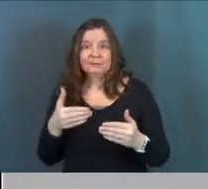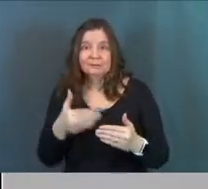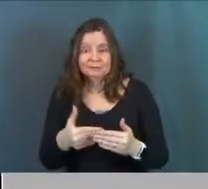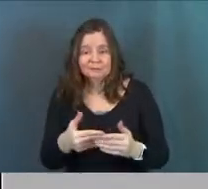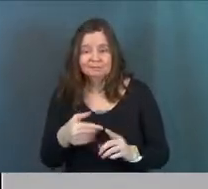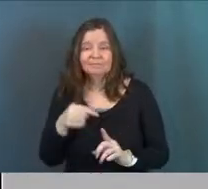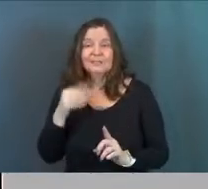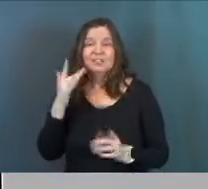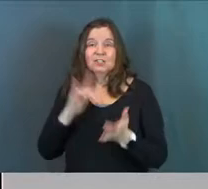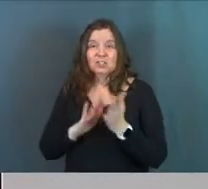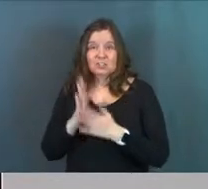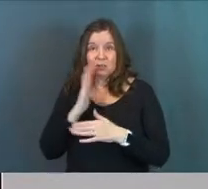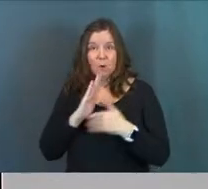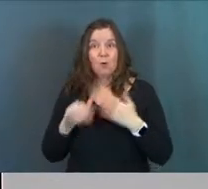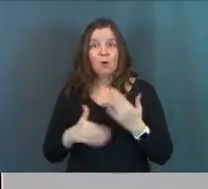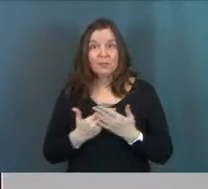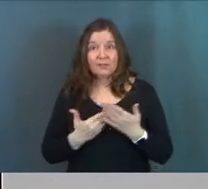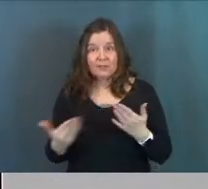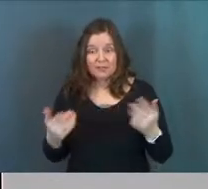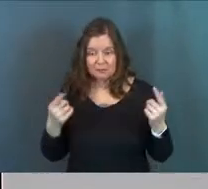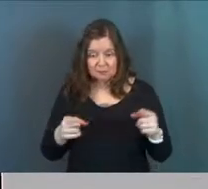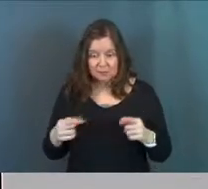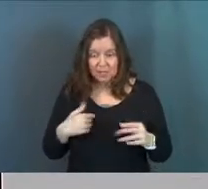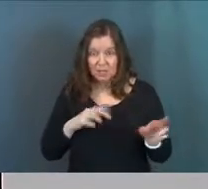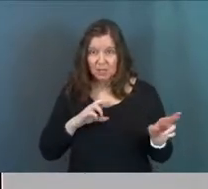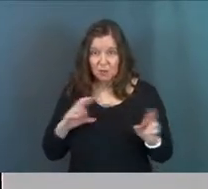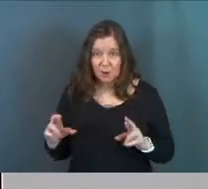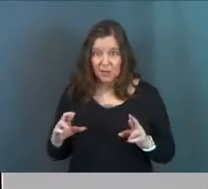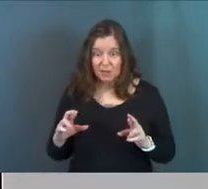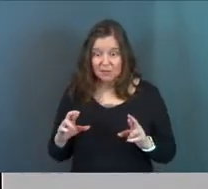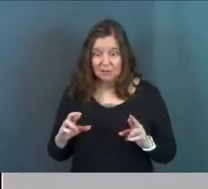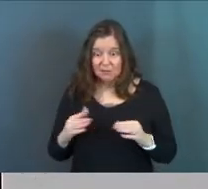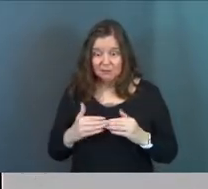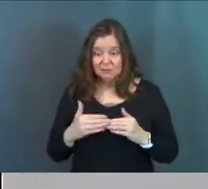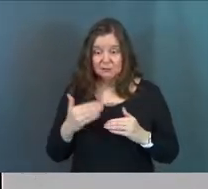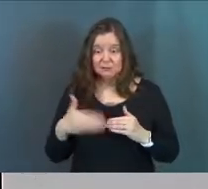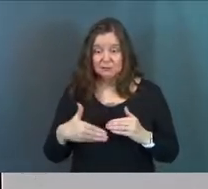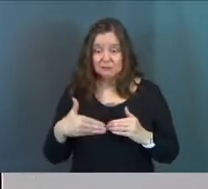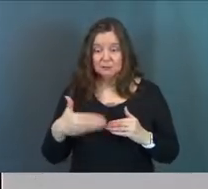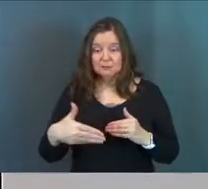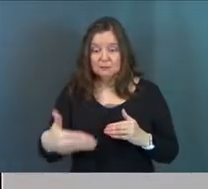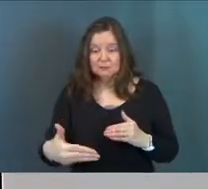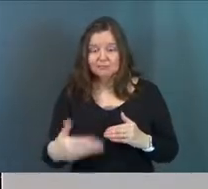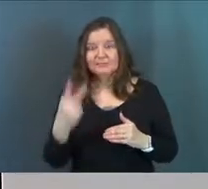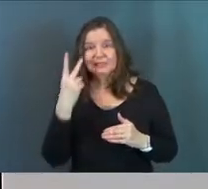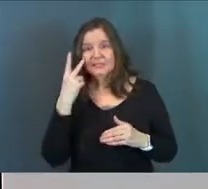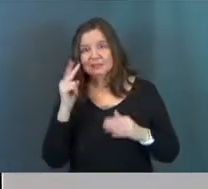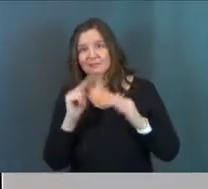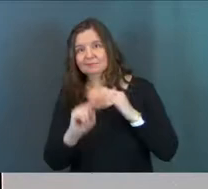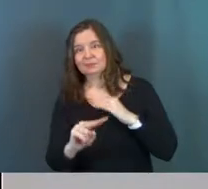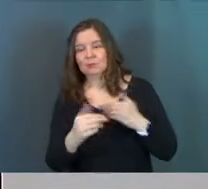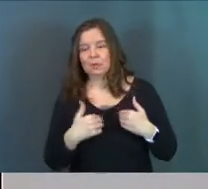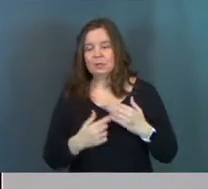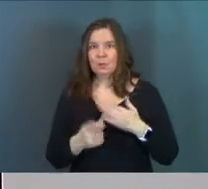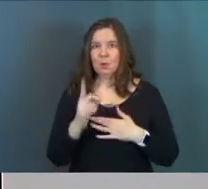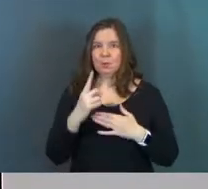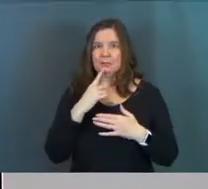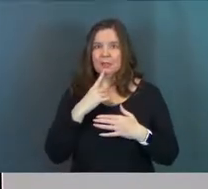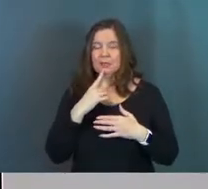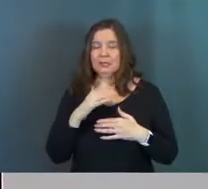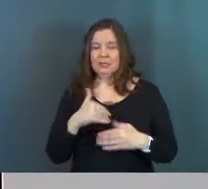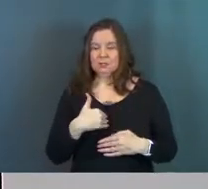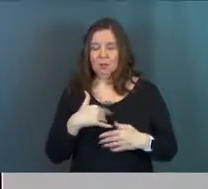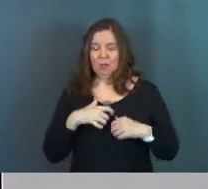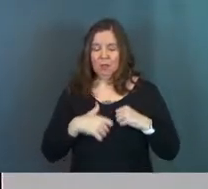Jesus knows of all of the things that are getting ready to unfold for him. And so he has this moment, like he says,